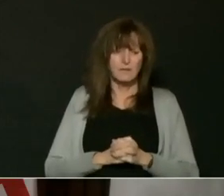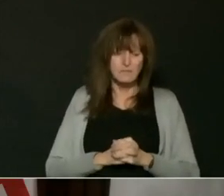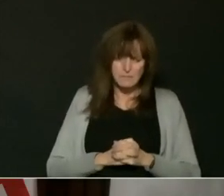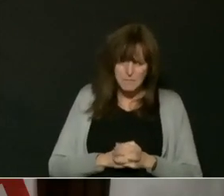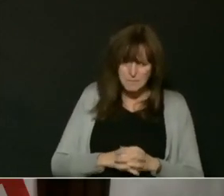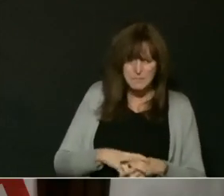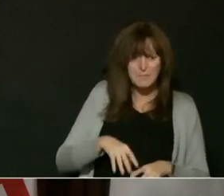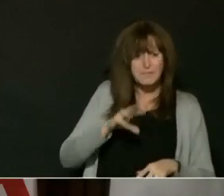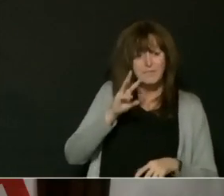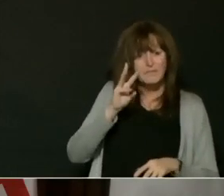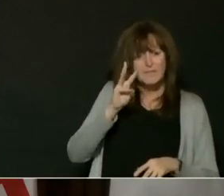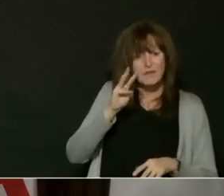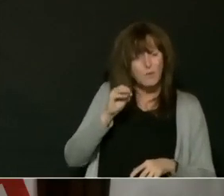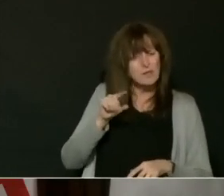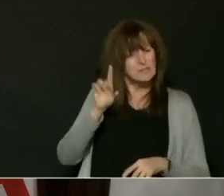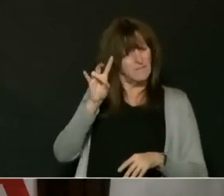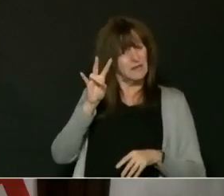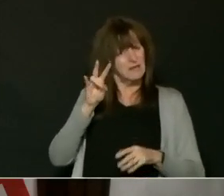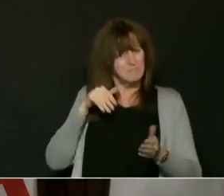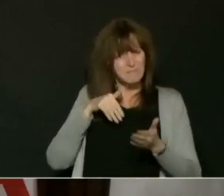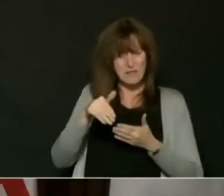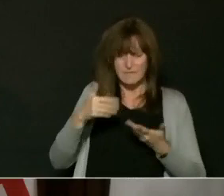have received their booster dose.